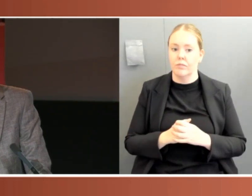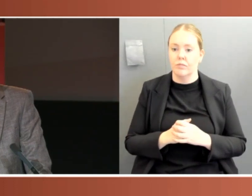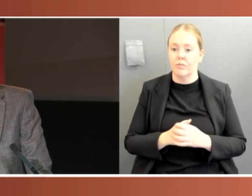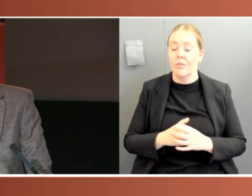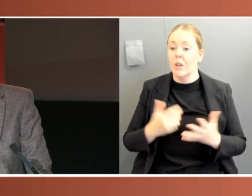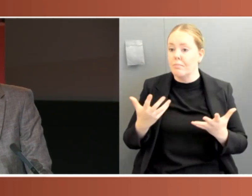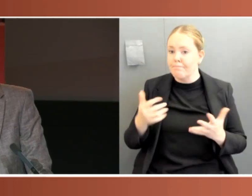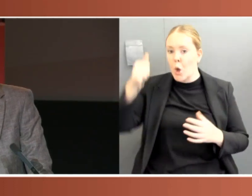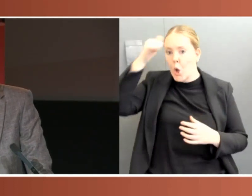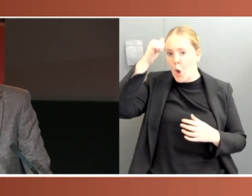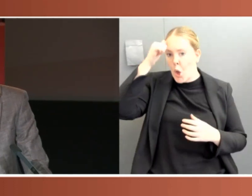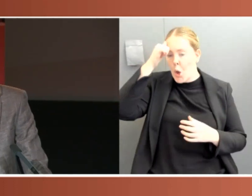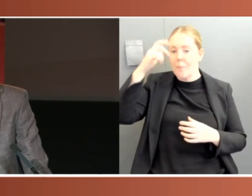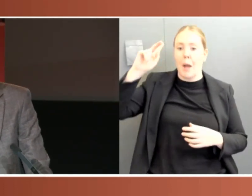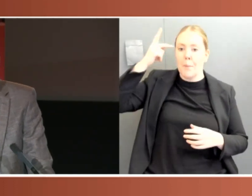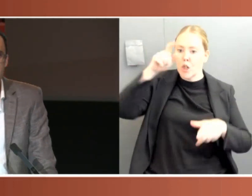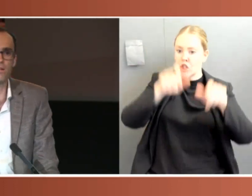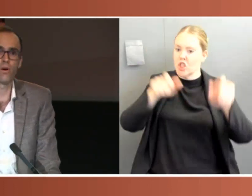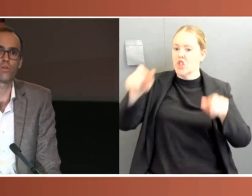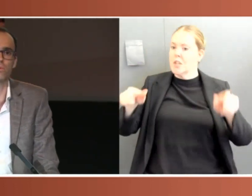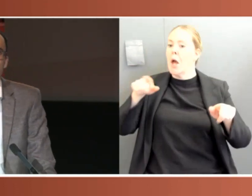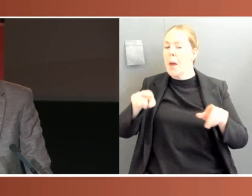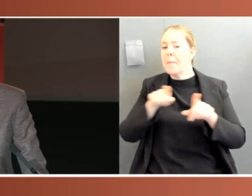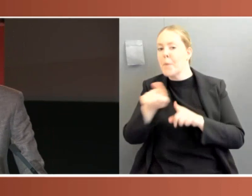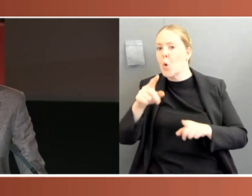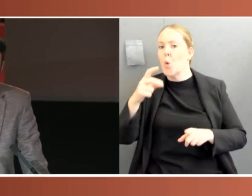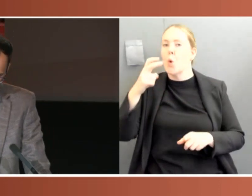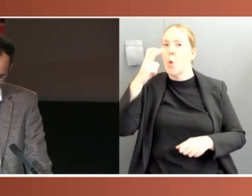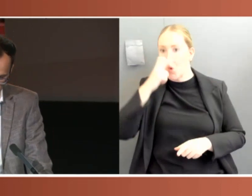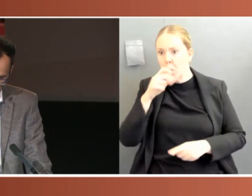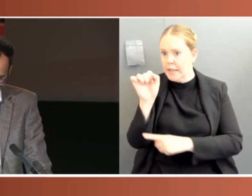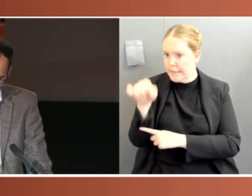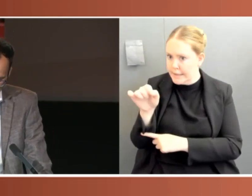more people than ordinary citizens, parliaments may be particularly vulnerable to pandemics.